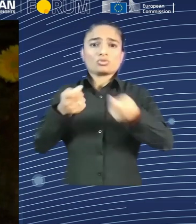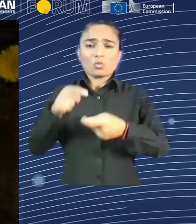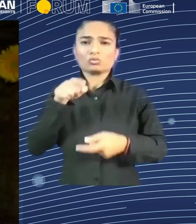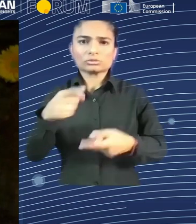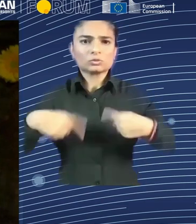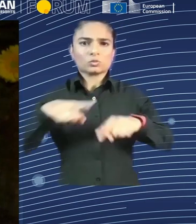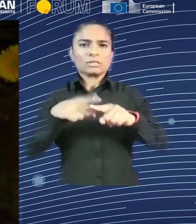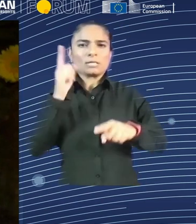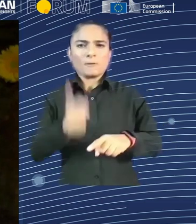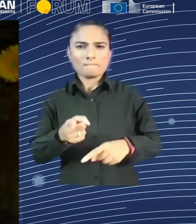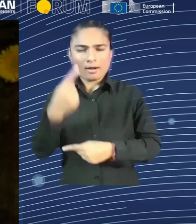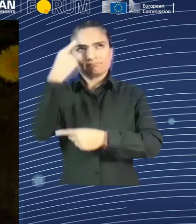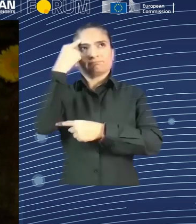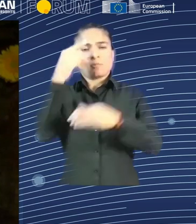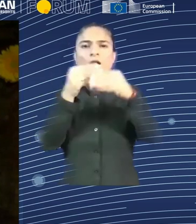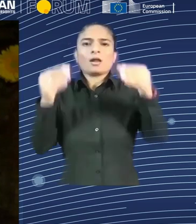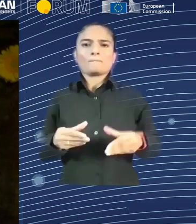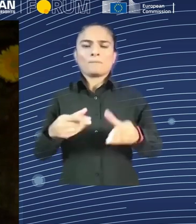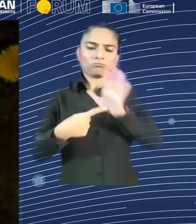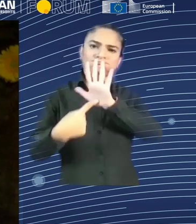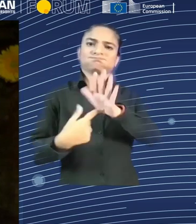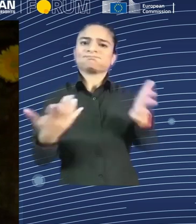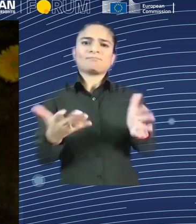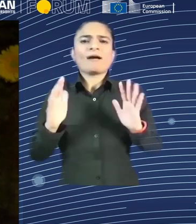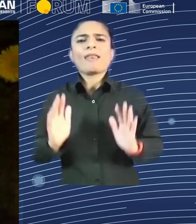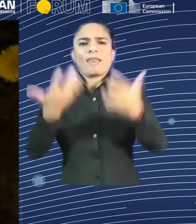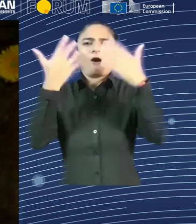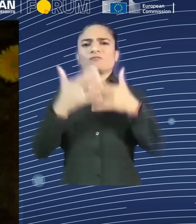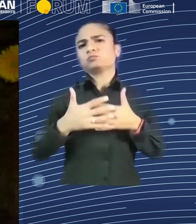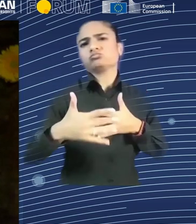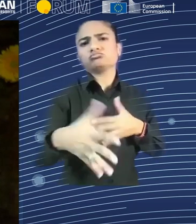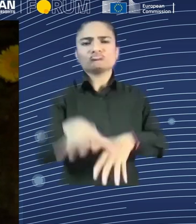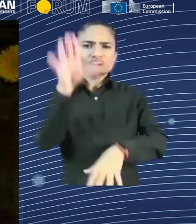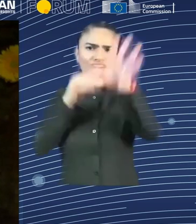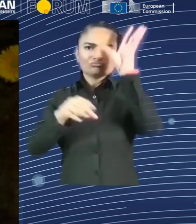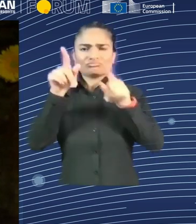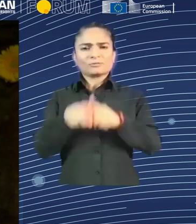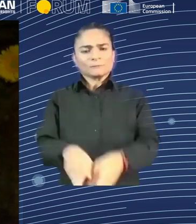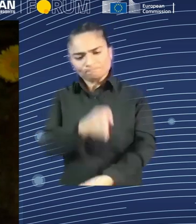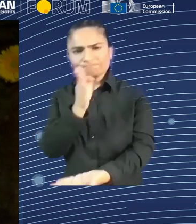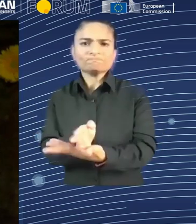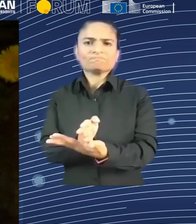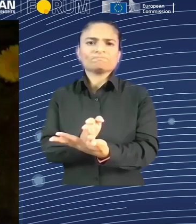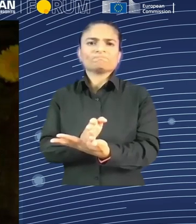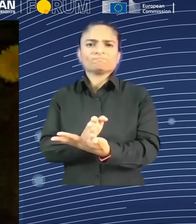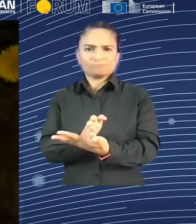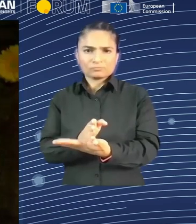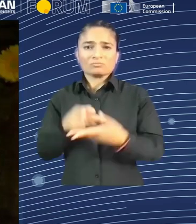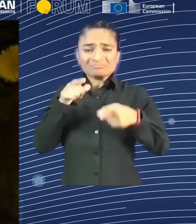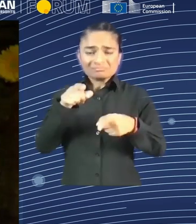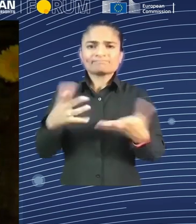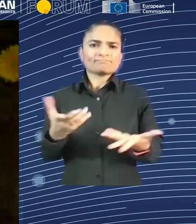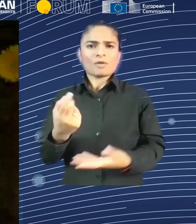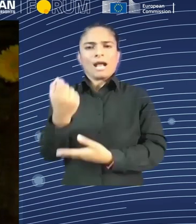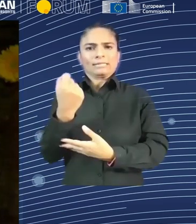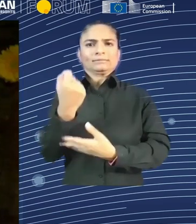to understand that training for employment is a qualification focus on the job and professional